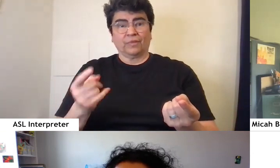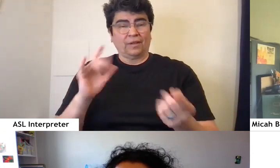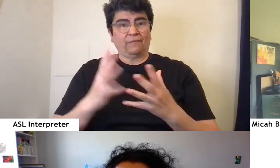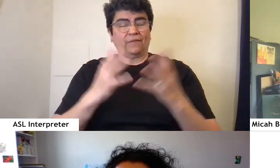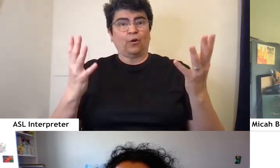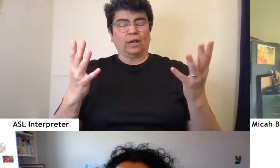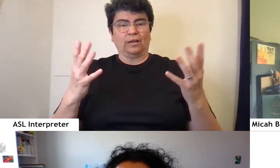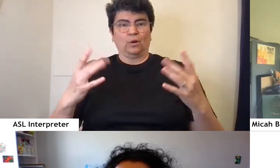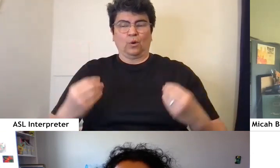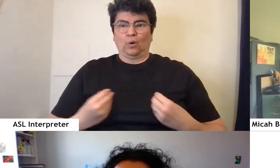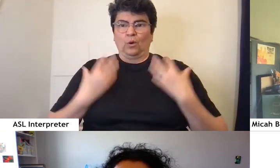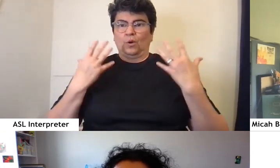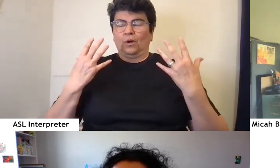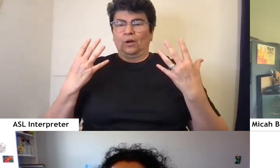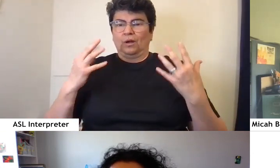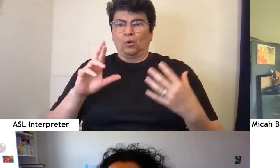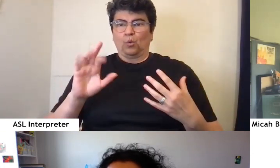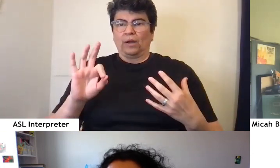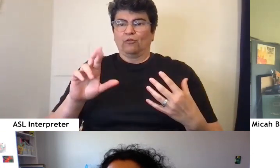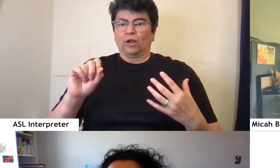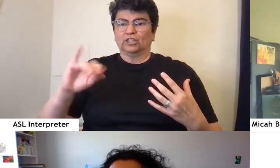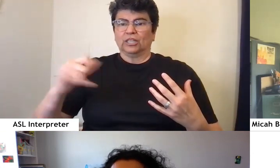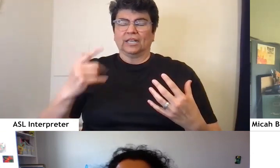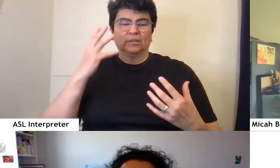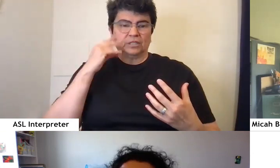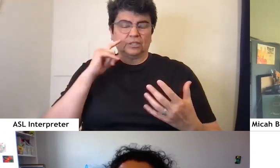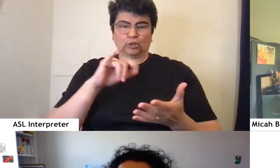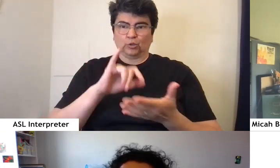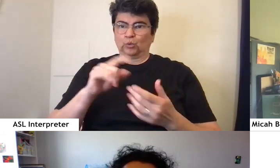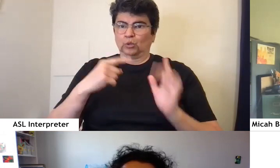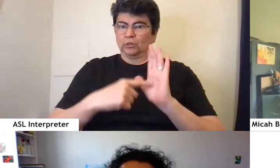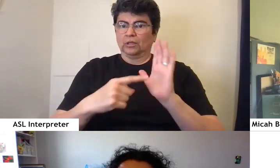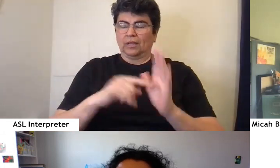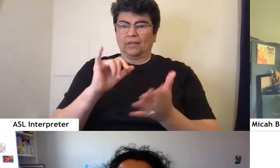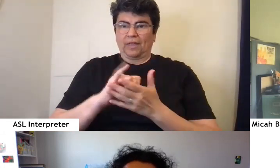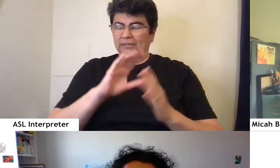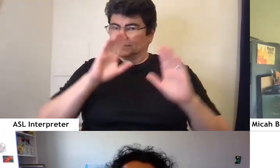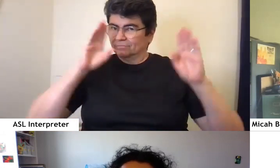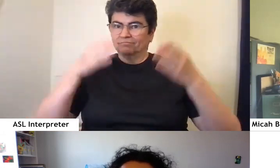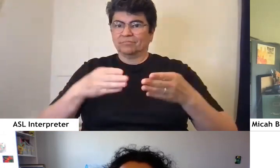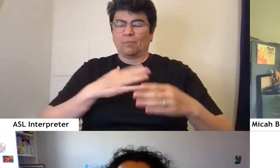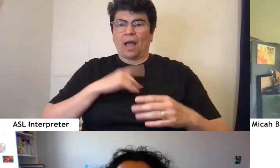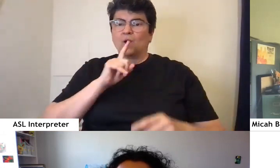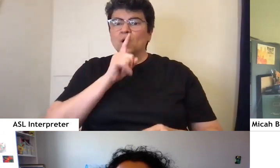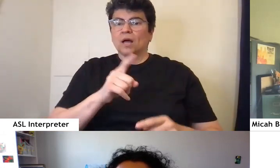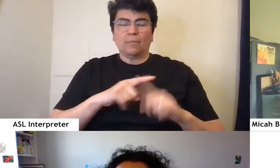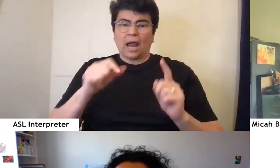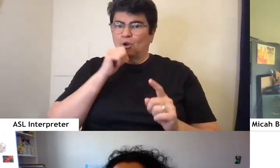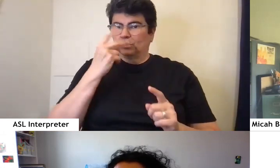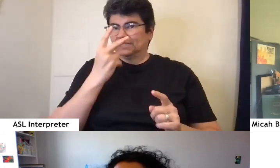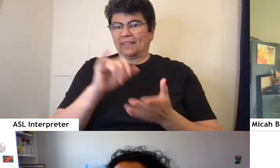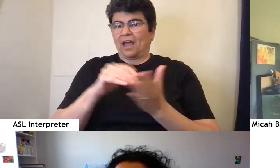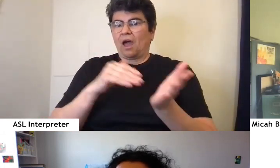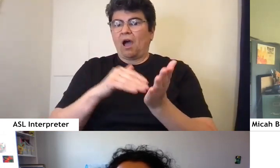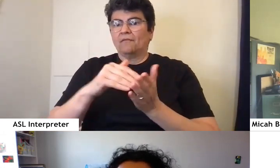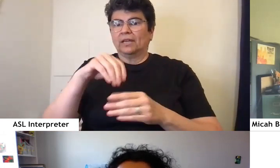refreshing experience to depict these things that are so central to my reality, but that I don't see depicted often in